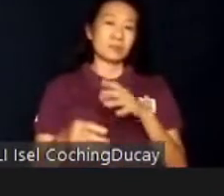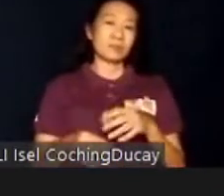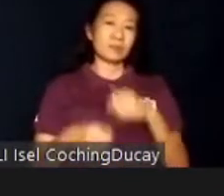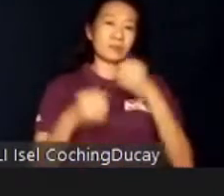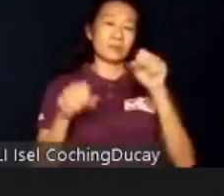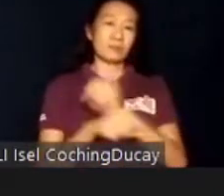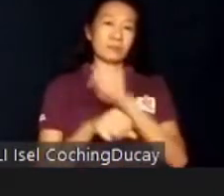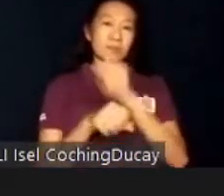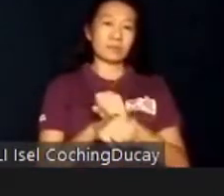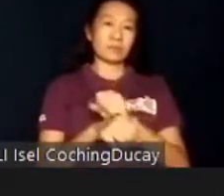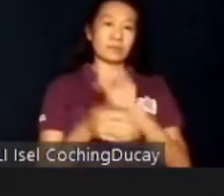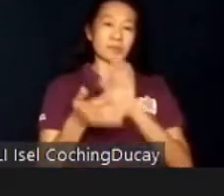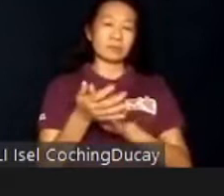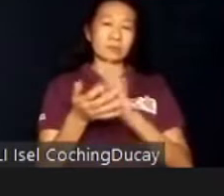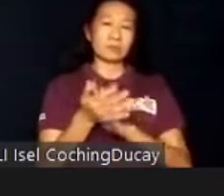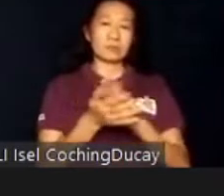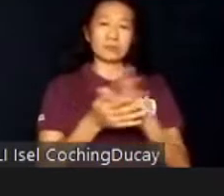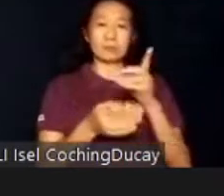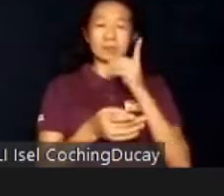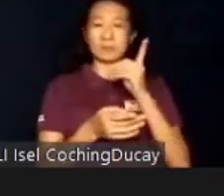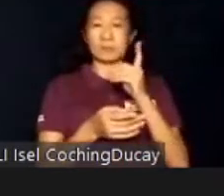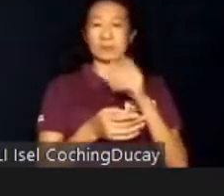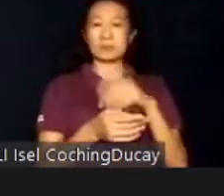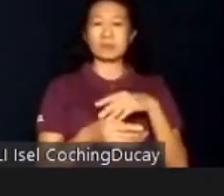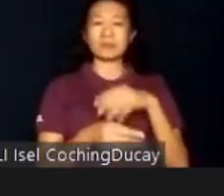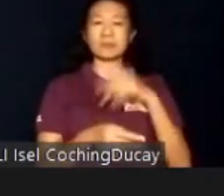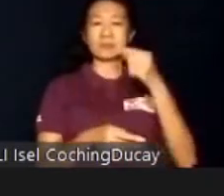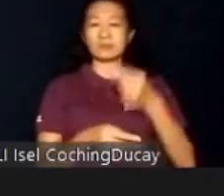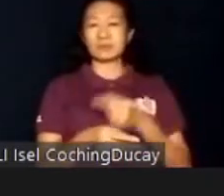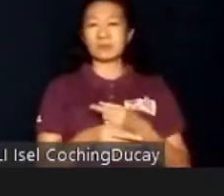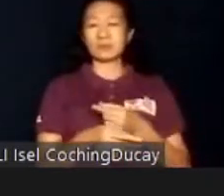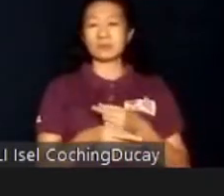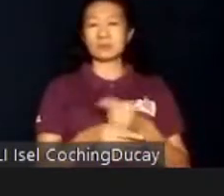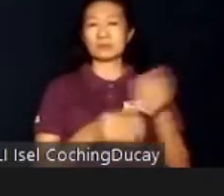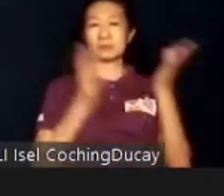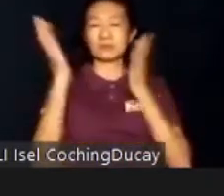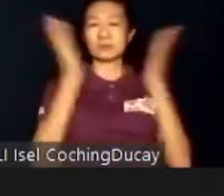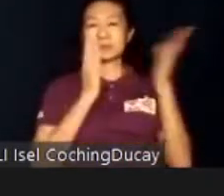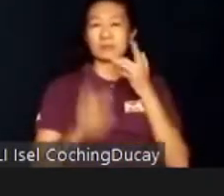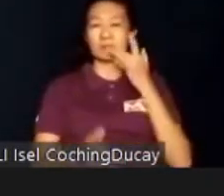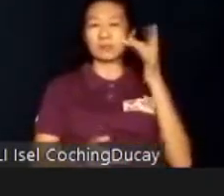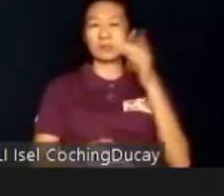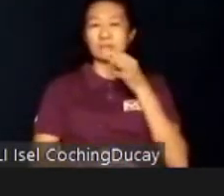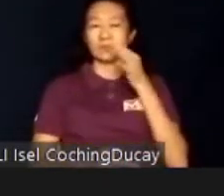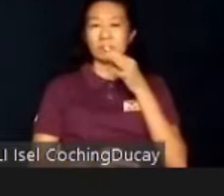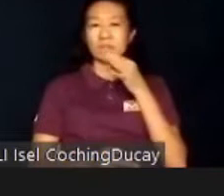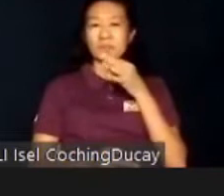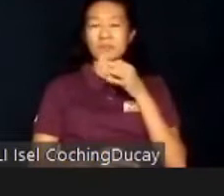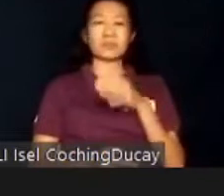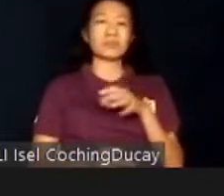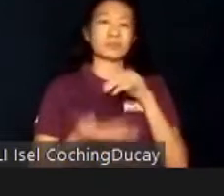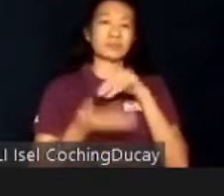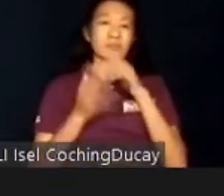The school diner caters to students, staff, parents, guests, and community clients. The tasty food and the students' impressive skills